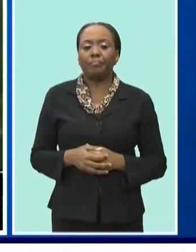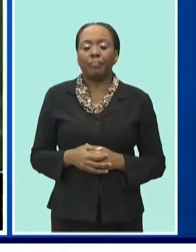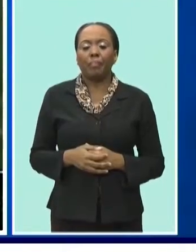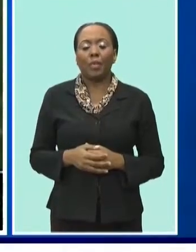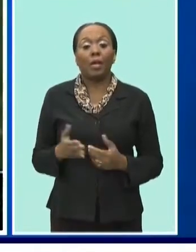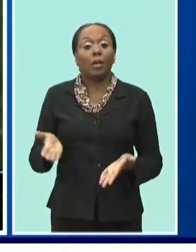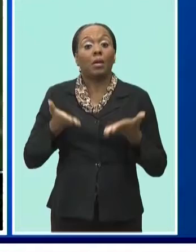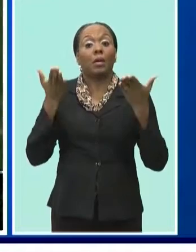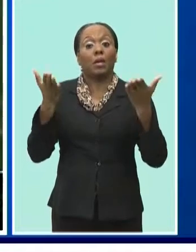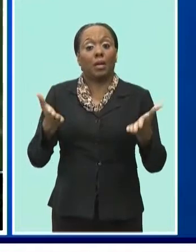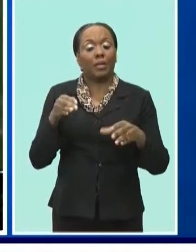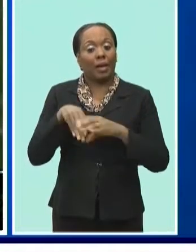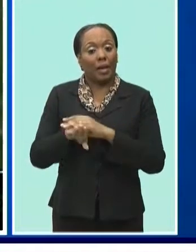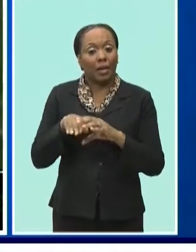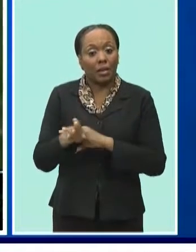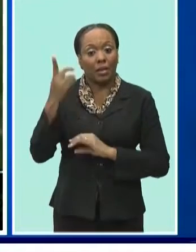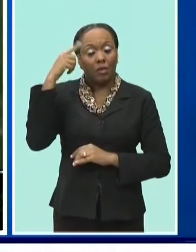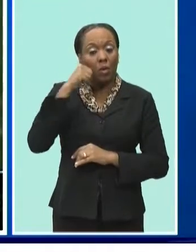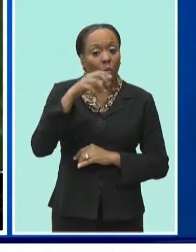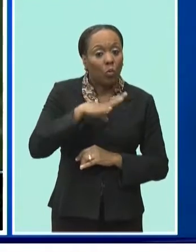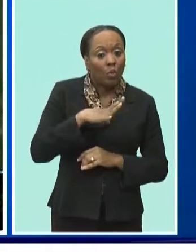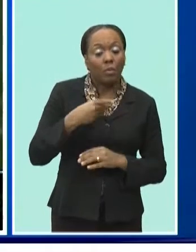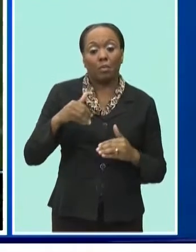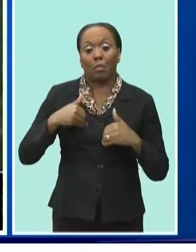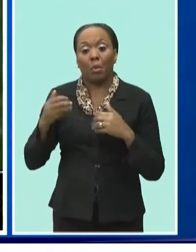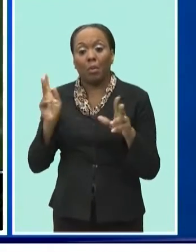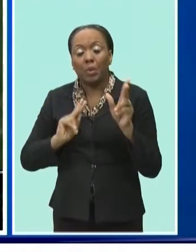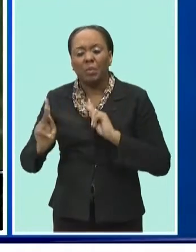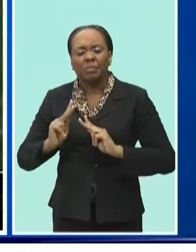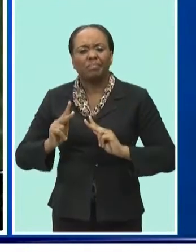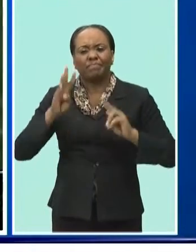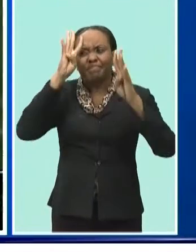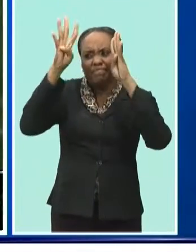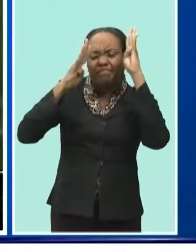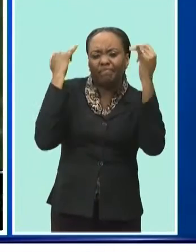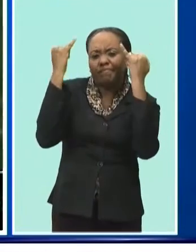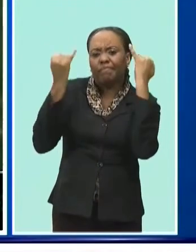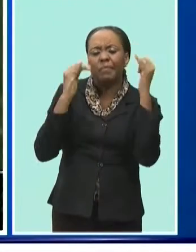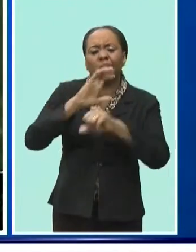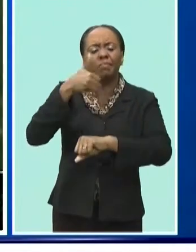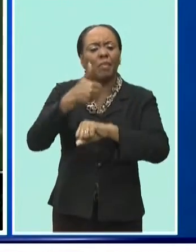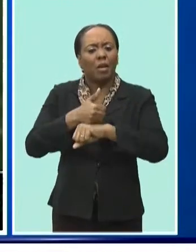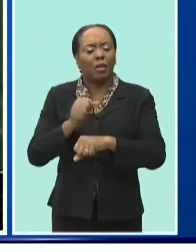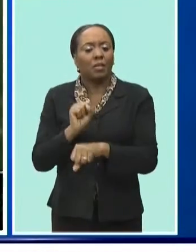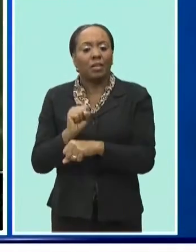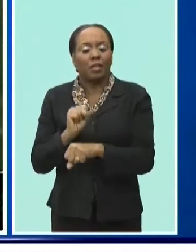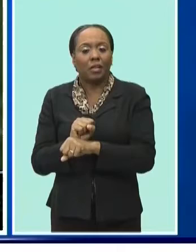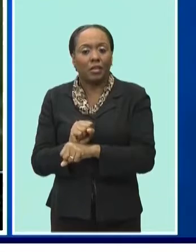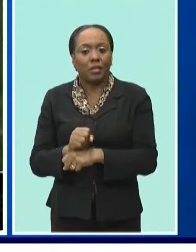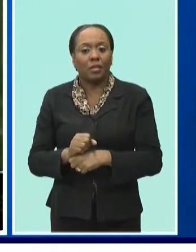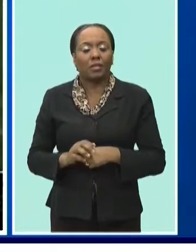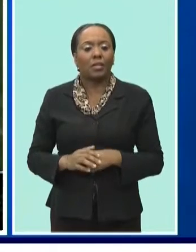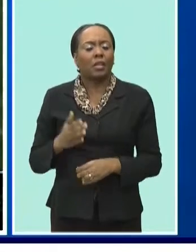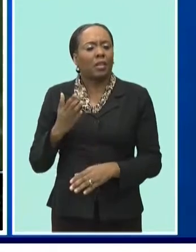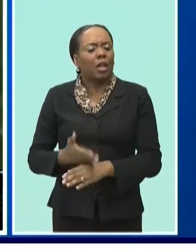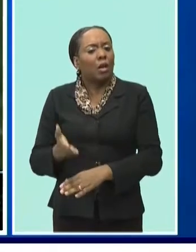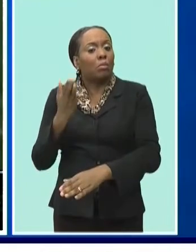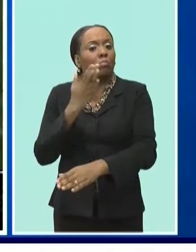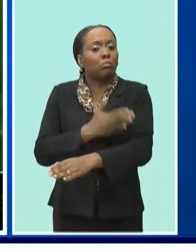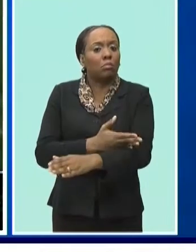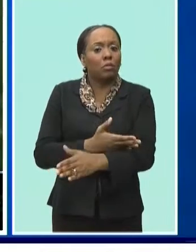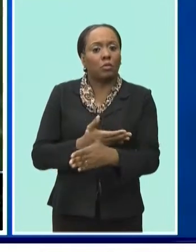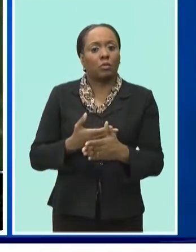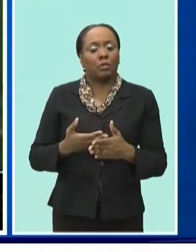women and youth to promote entrepreneurship and innovation. Improving the terms and conditions for the